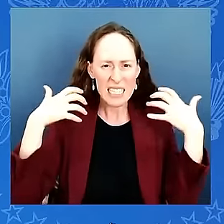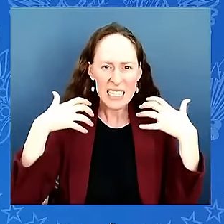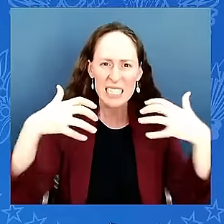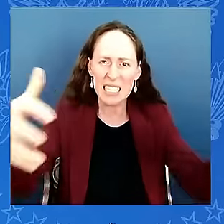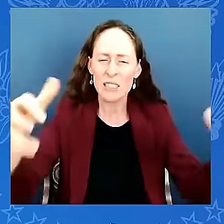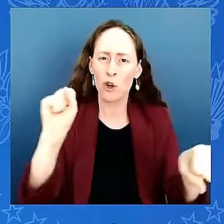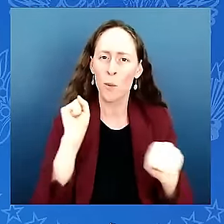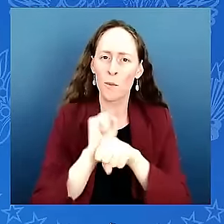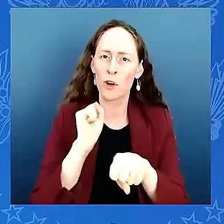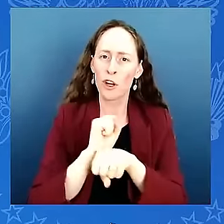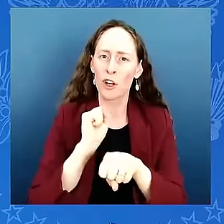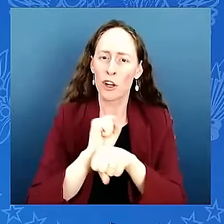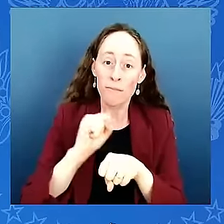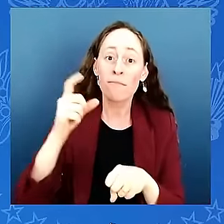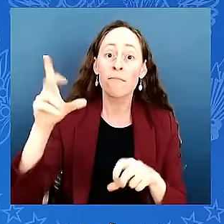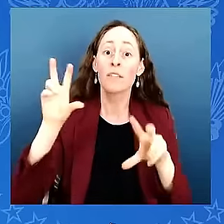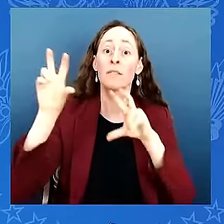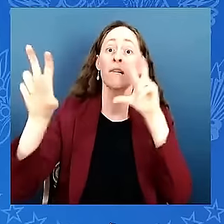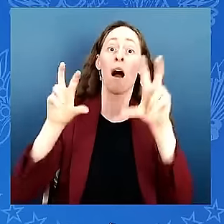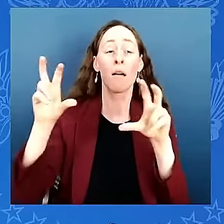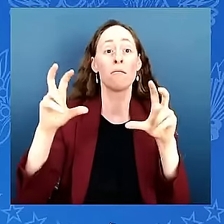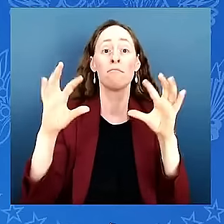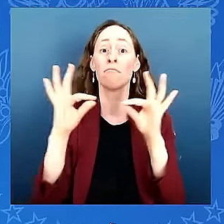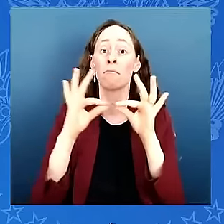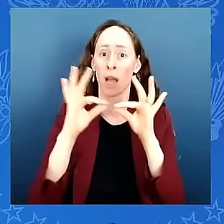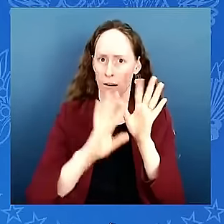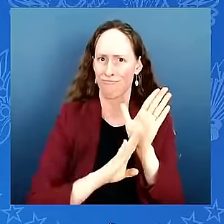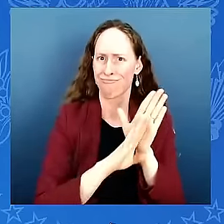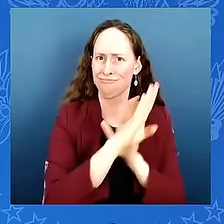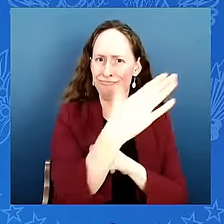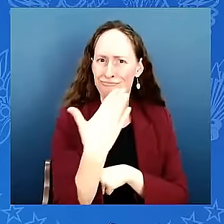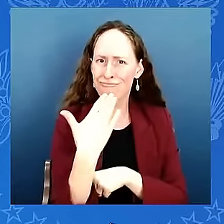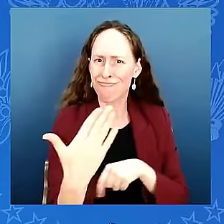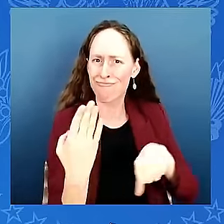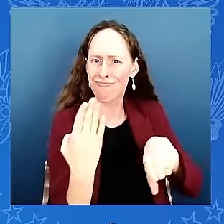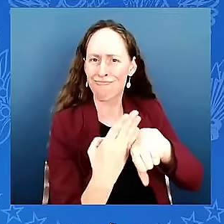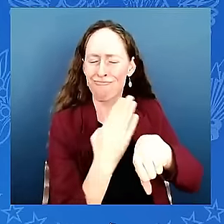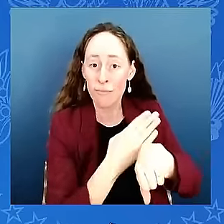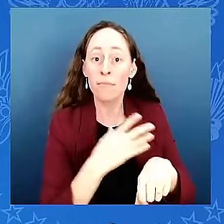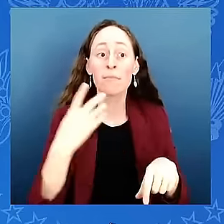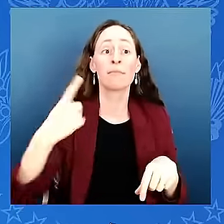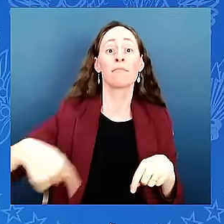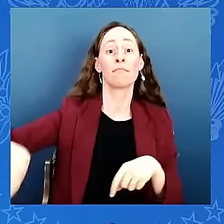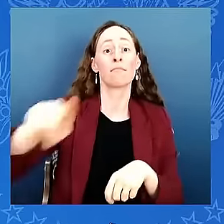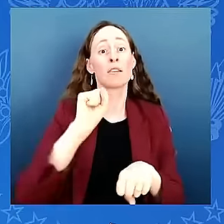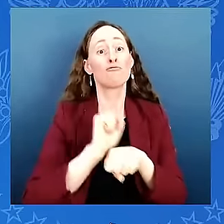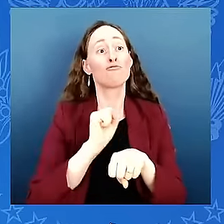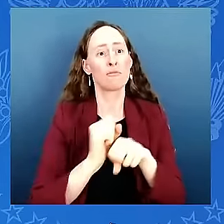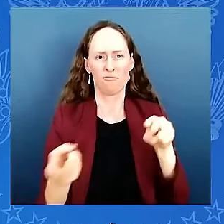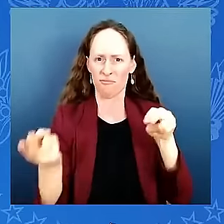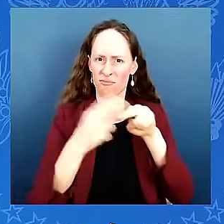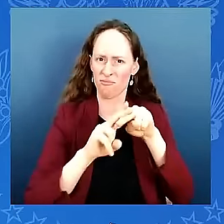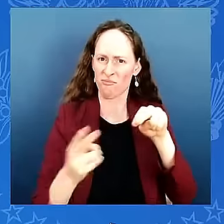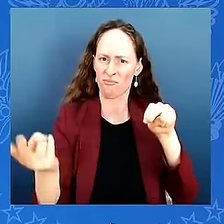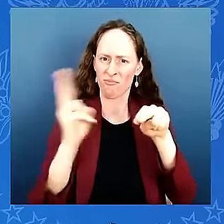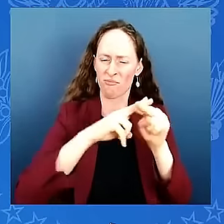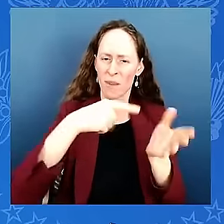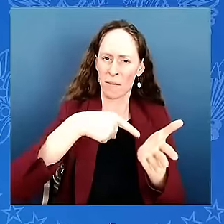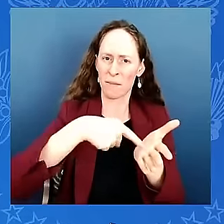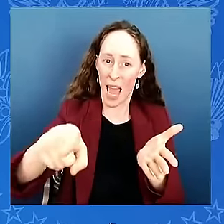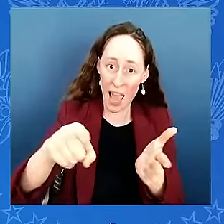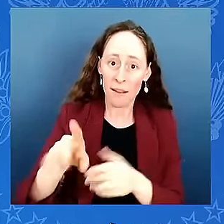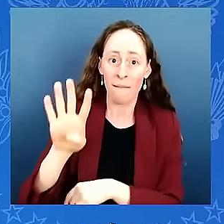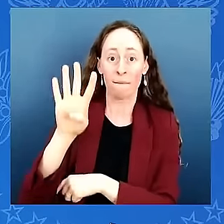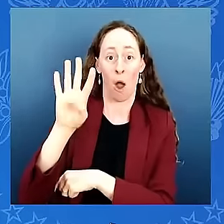continuing to come down and the smallest racial wealth gap in 20 years i signed historic laws modernizing our